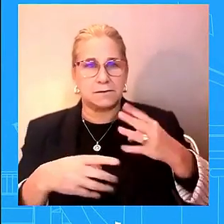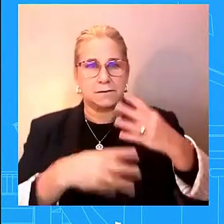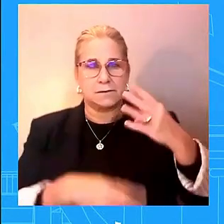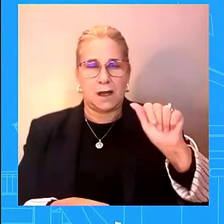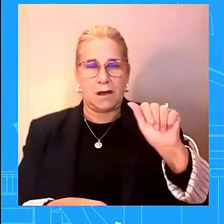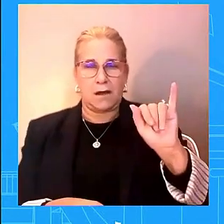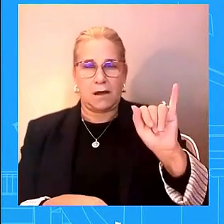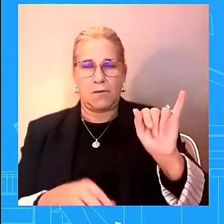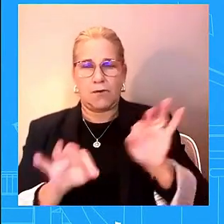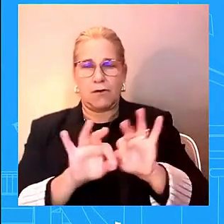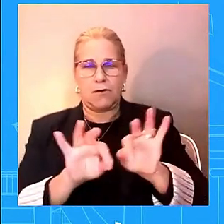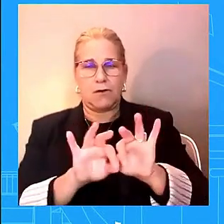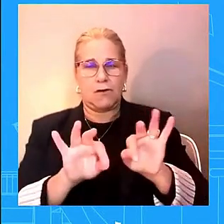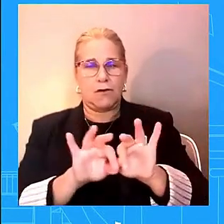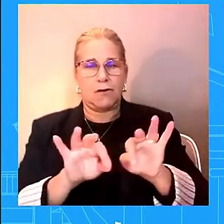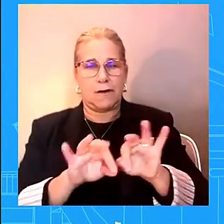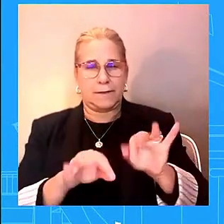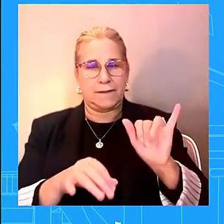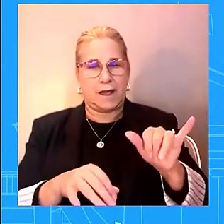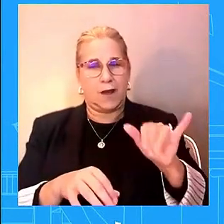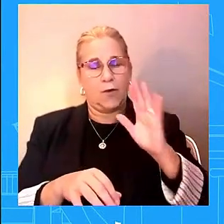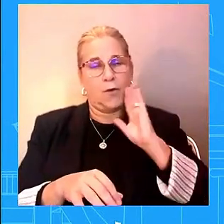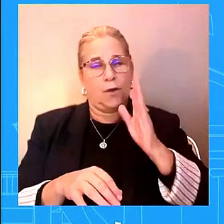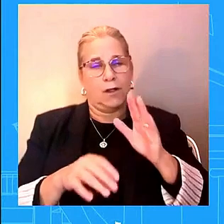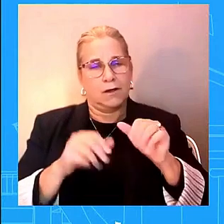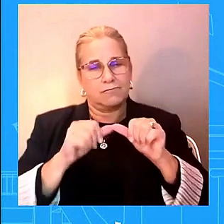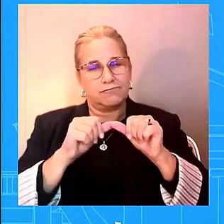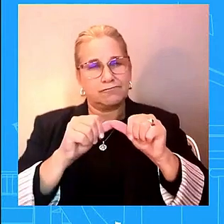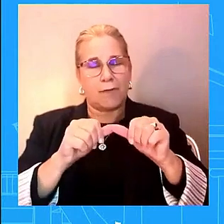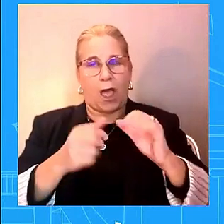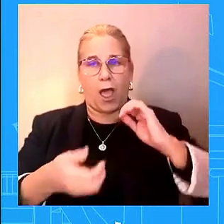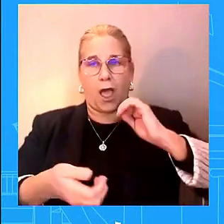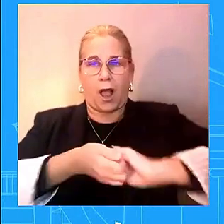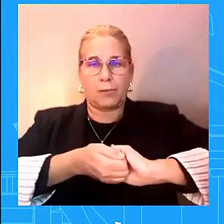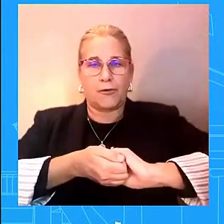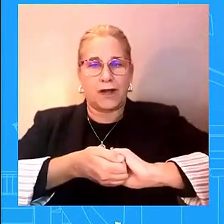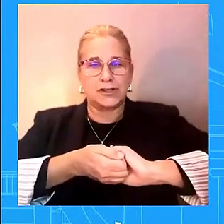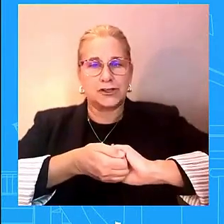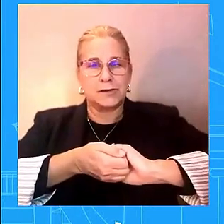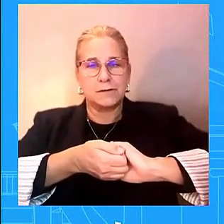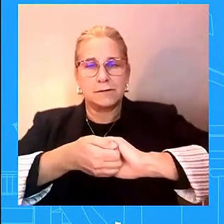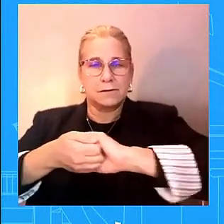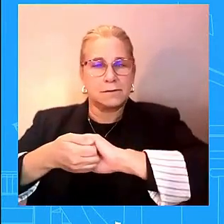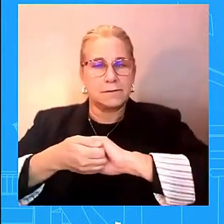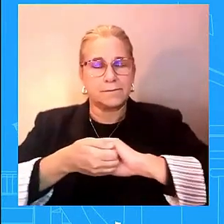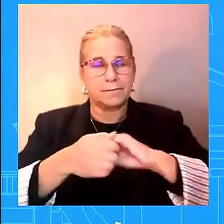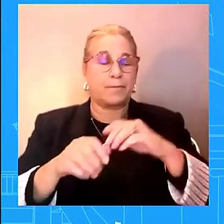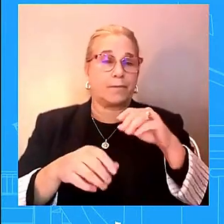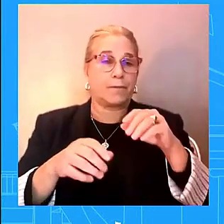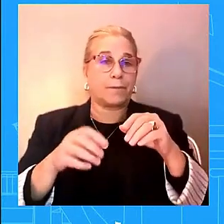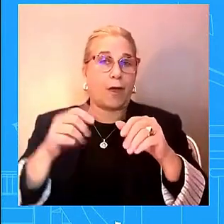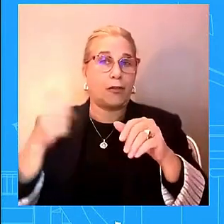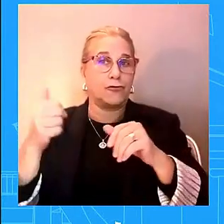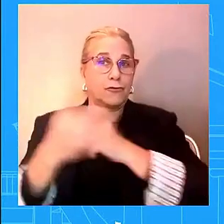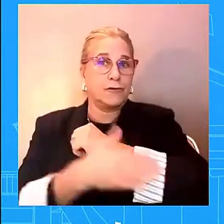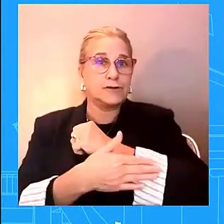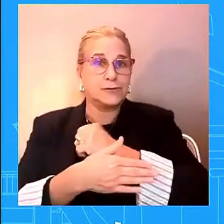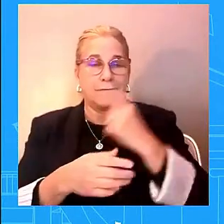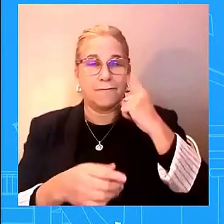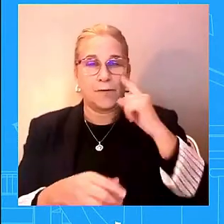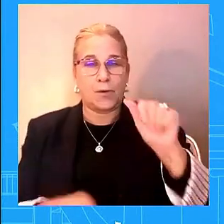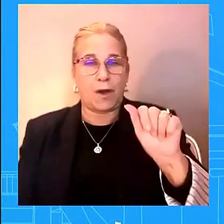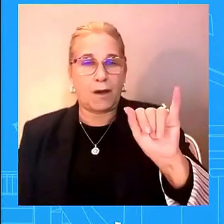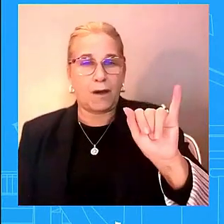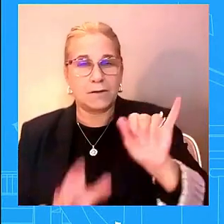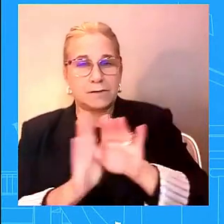and solidifying our collaboration in ai uh as we try to build the safeguards and protections again that's why we did the eo and